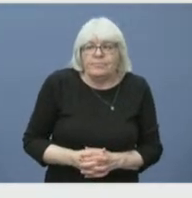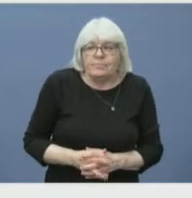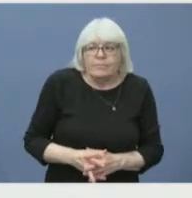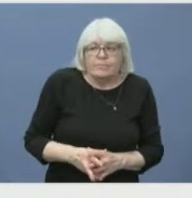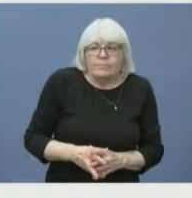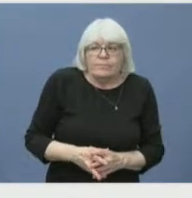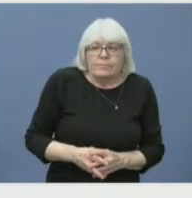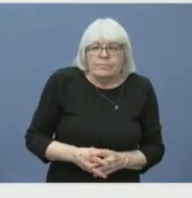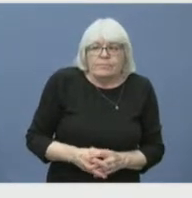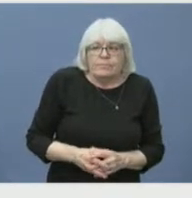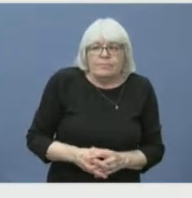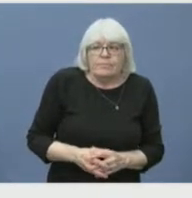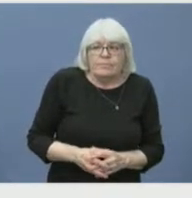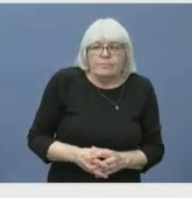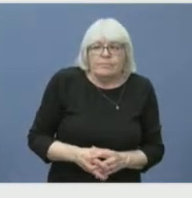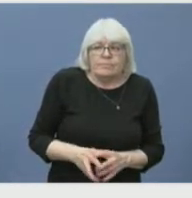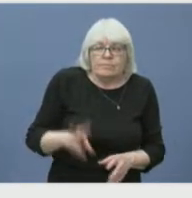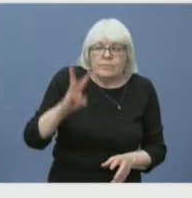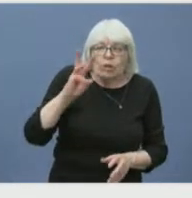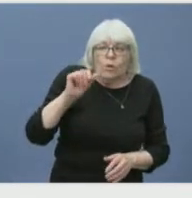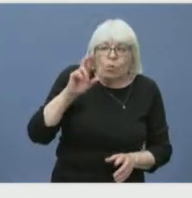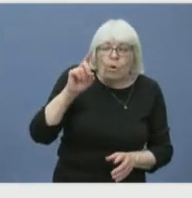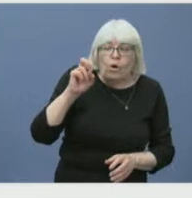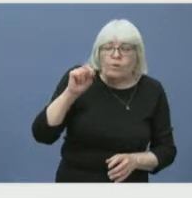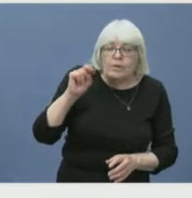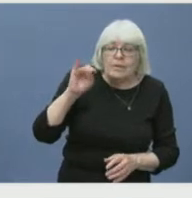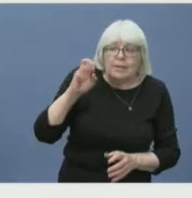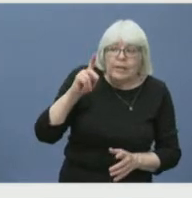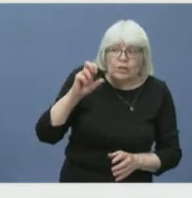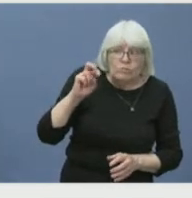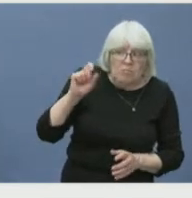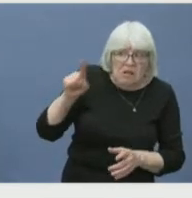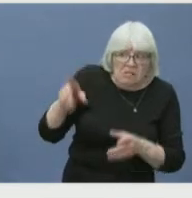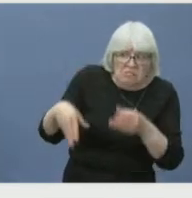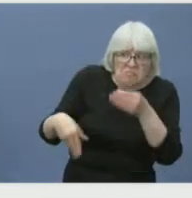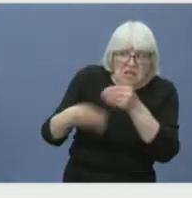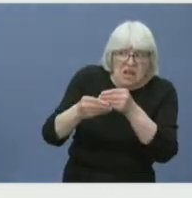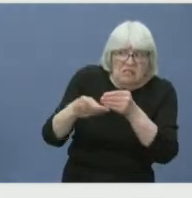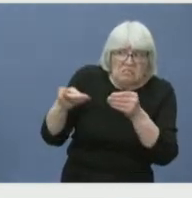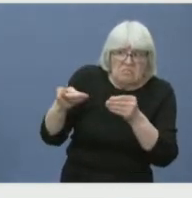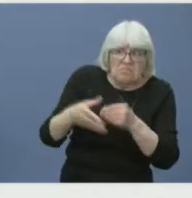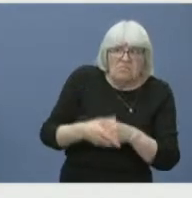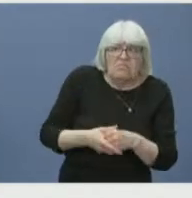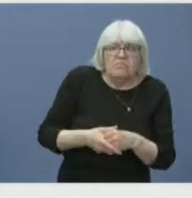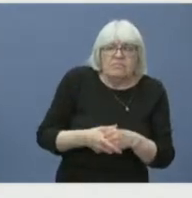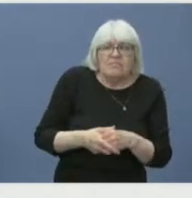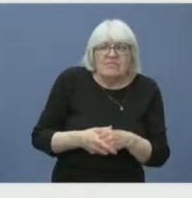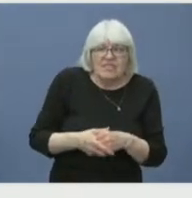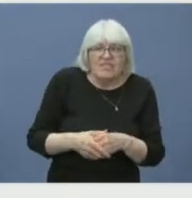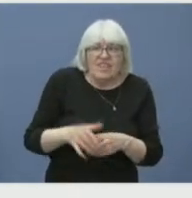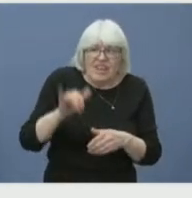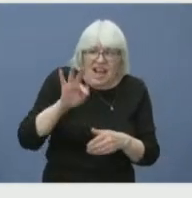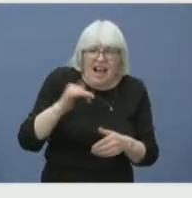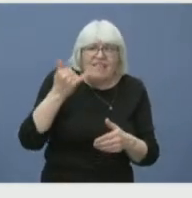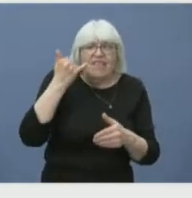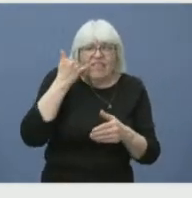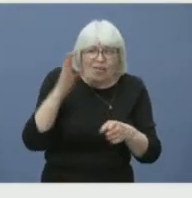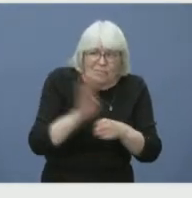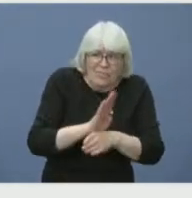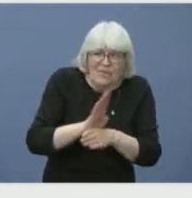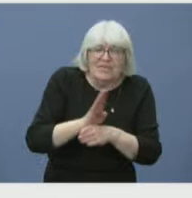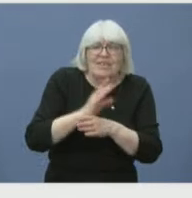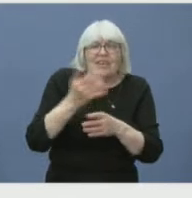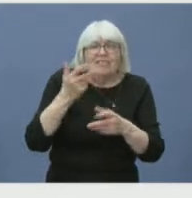that? Yeah, I would just, yeah, it's the phone lines are busy and our staff are doing